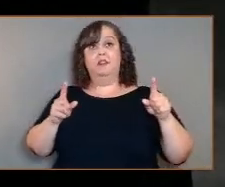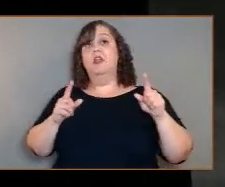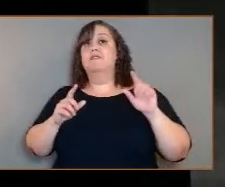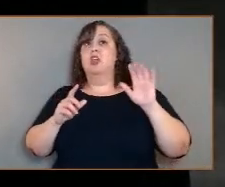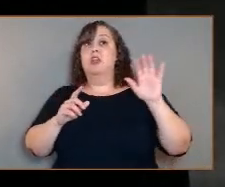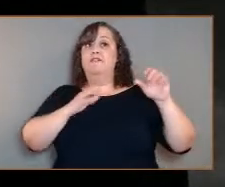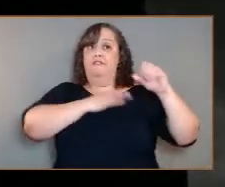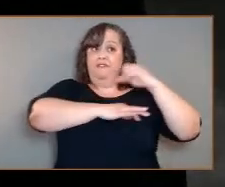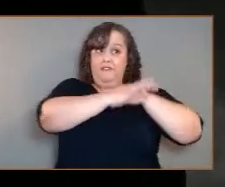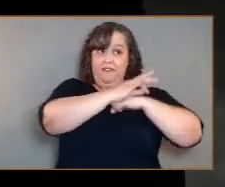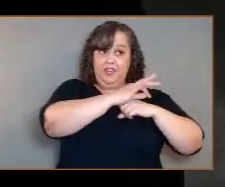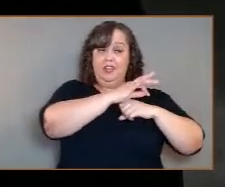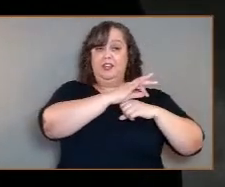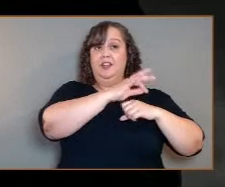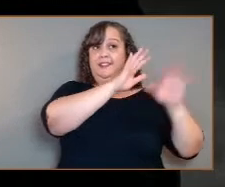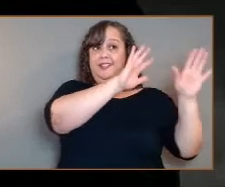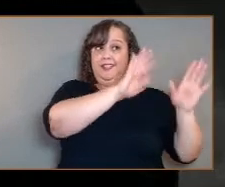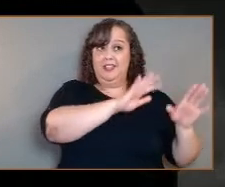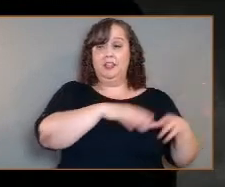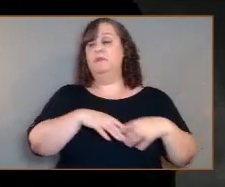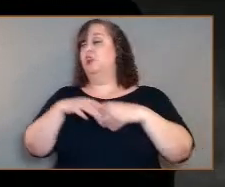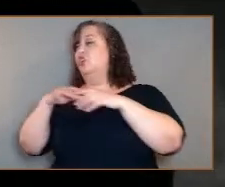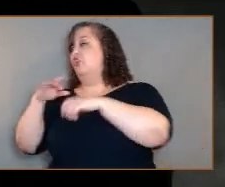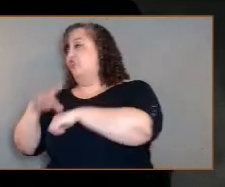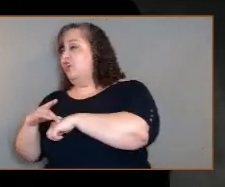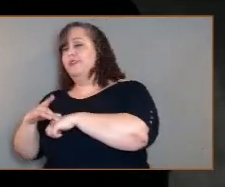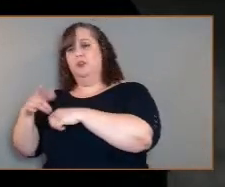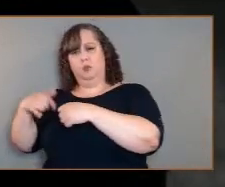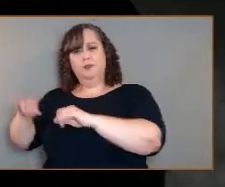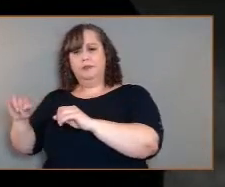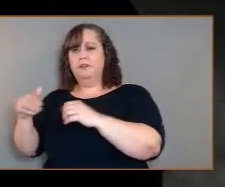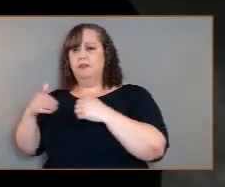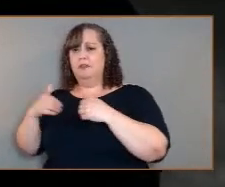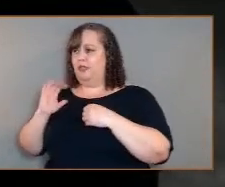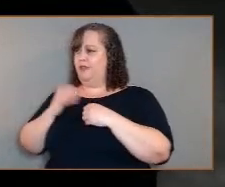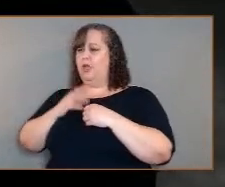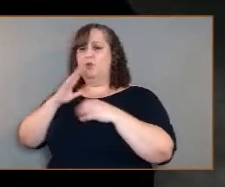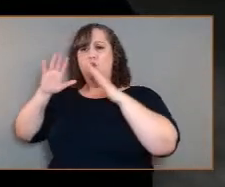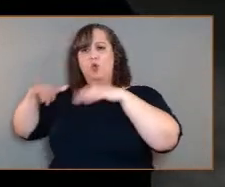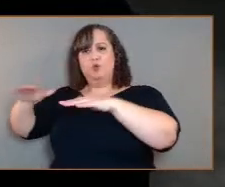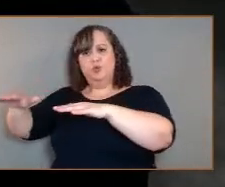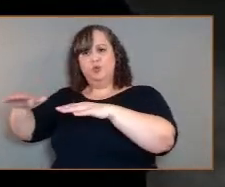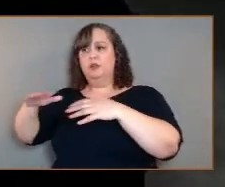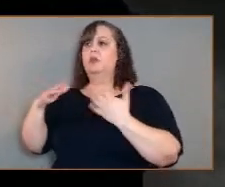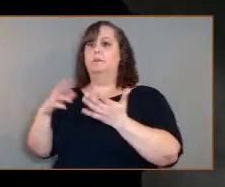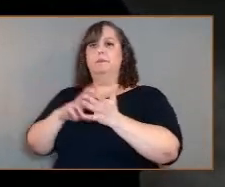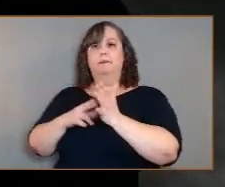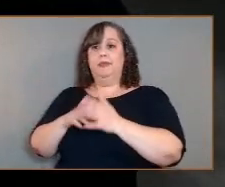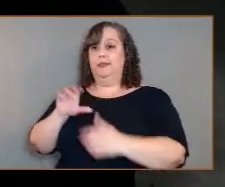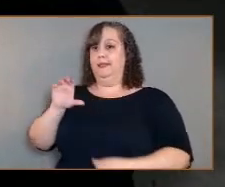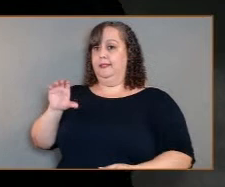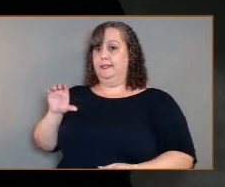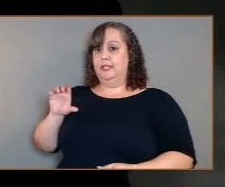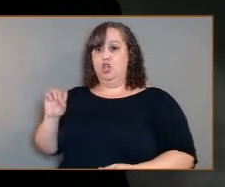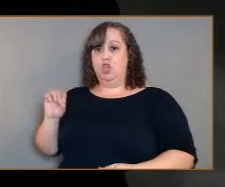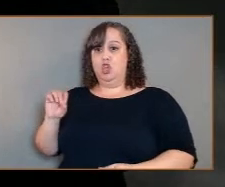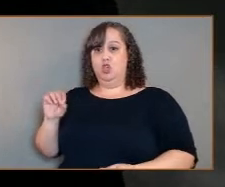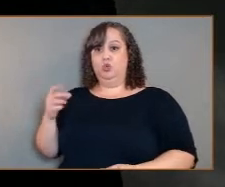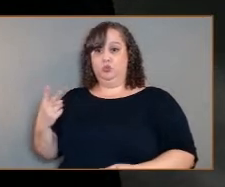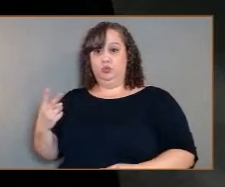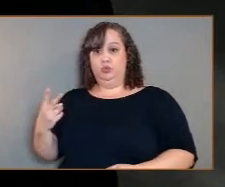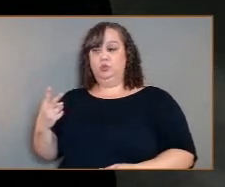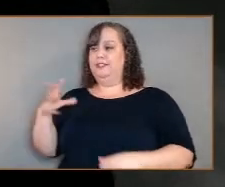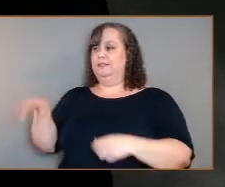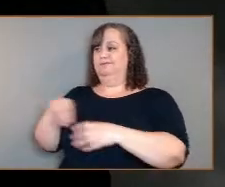we still have our oceans, the CO2, the carbon dioxide, is locked up in our rocks and our carbonate rocks.